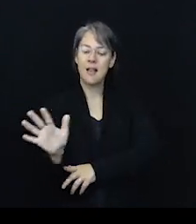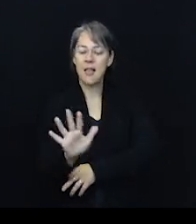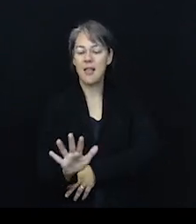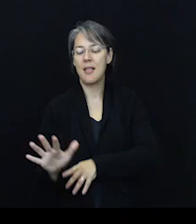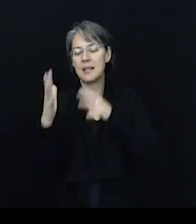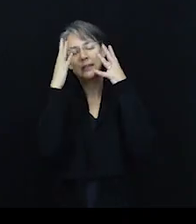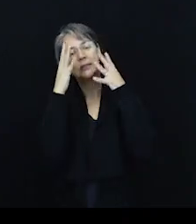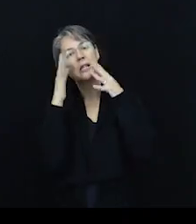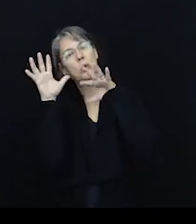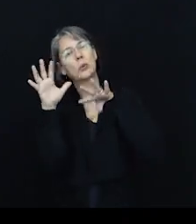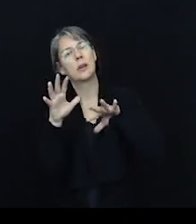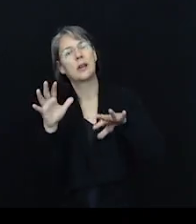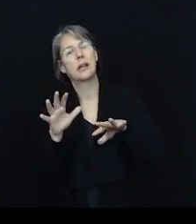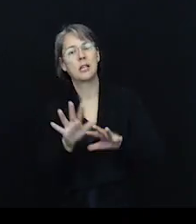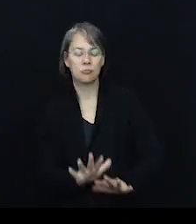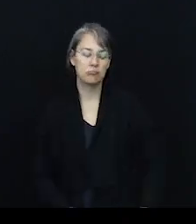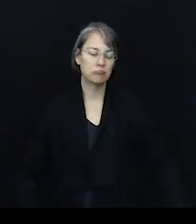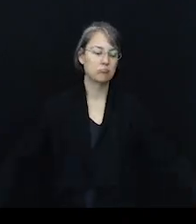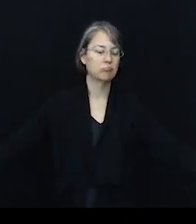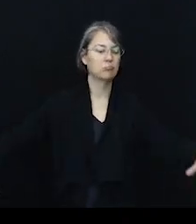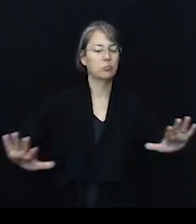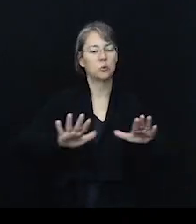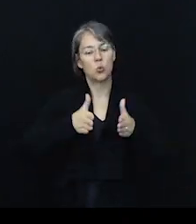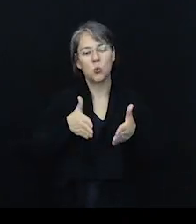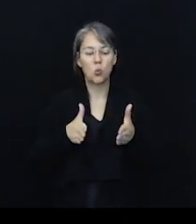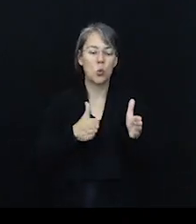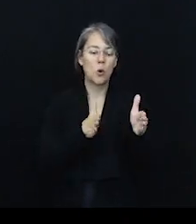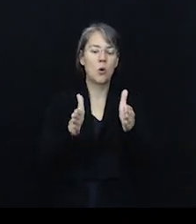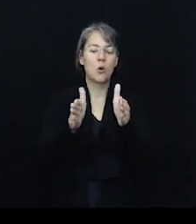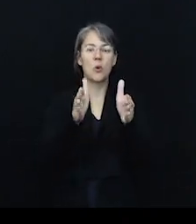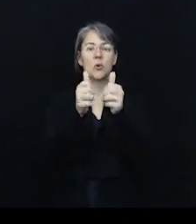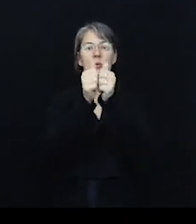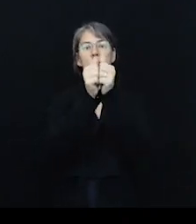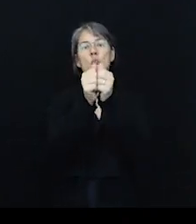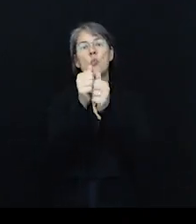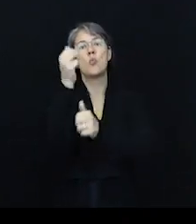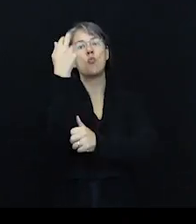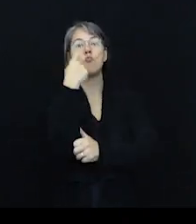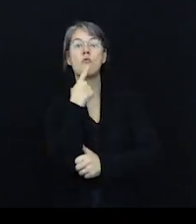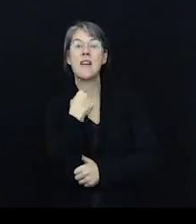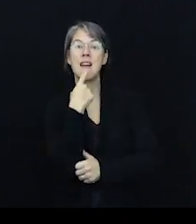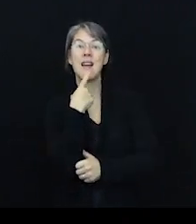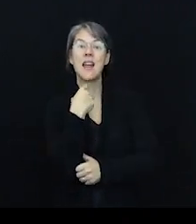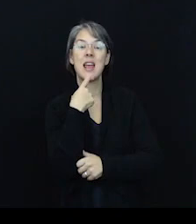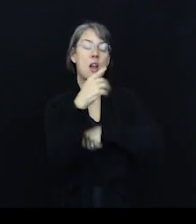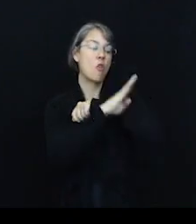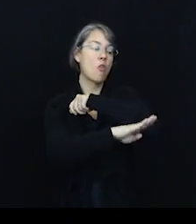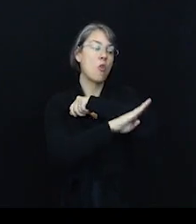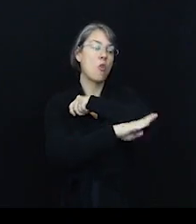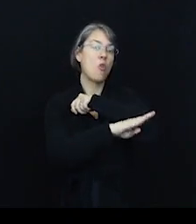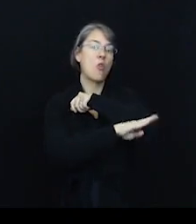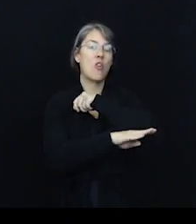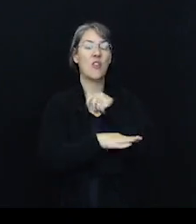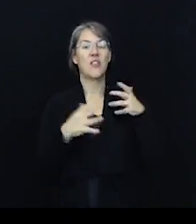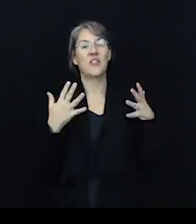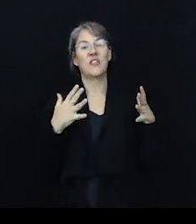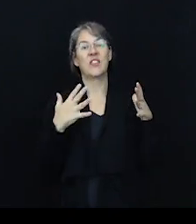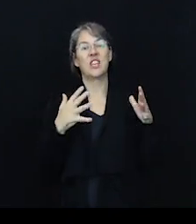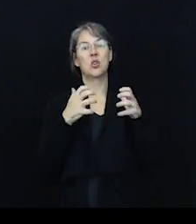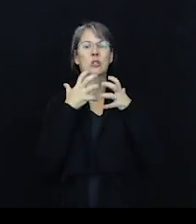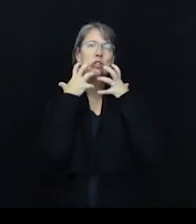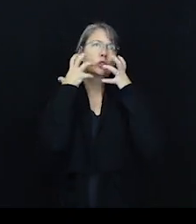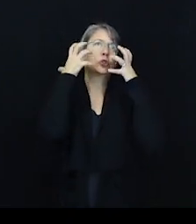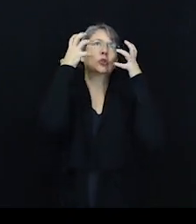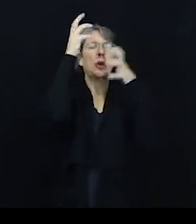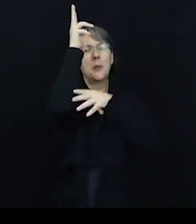melancholy rain, carpeting the roads with vermilion red, as autumn ends with the scream